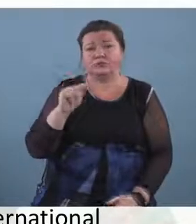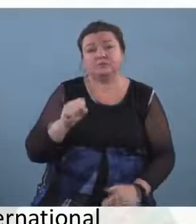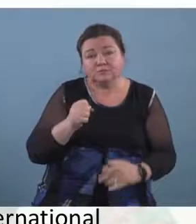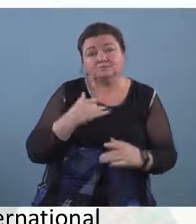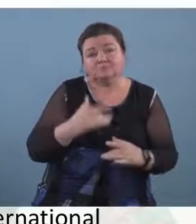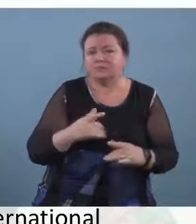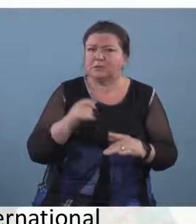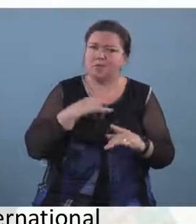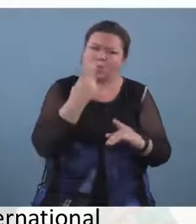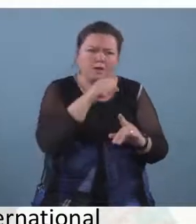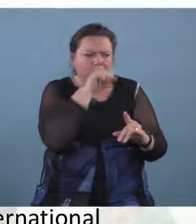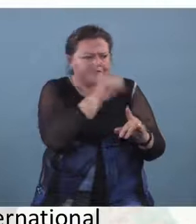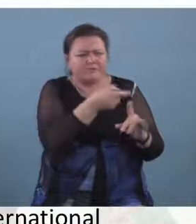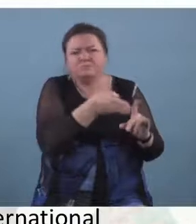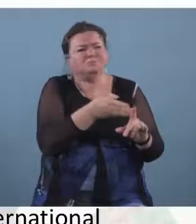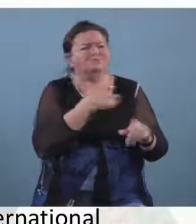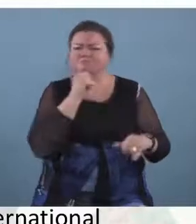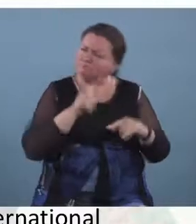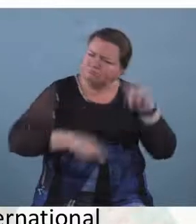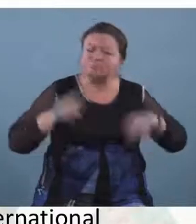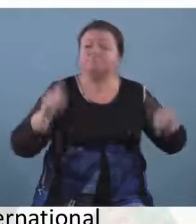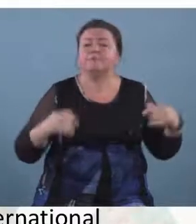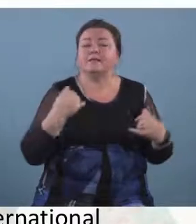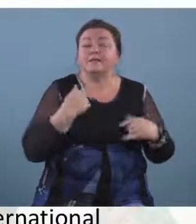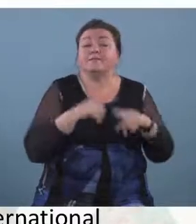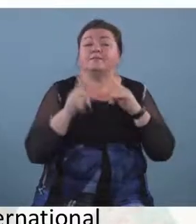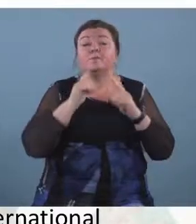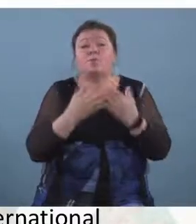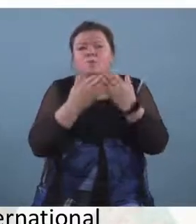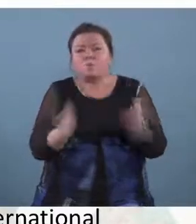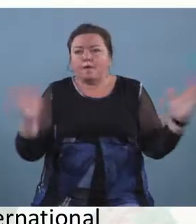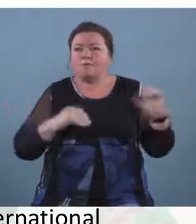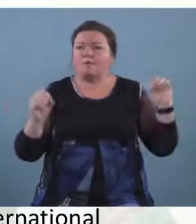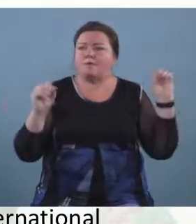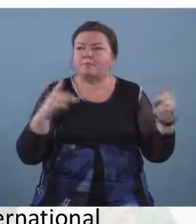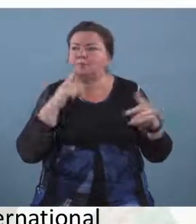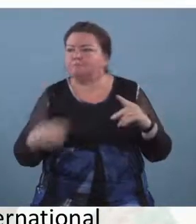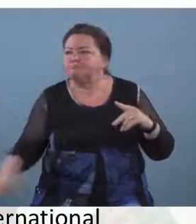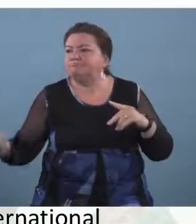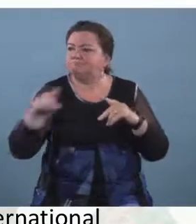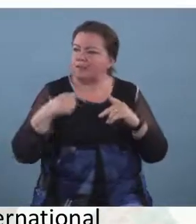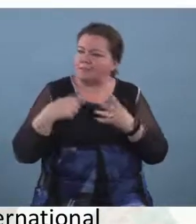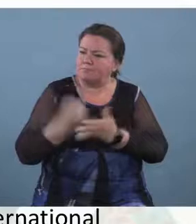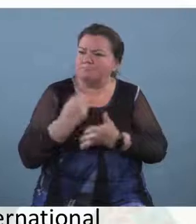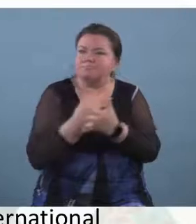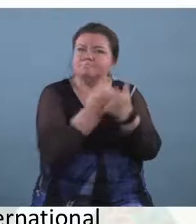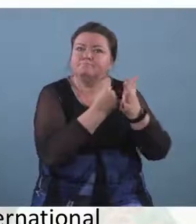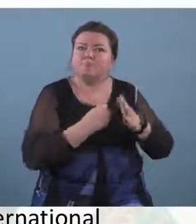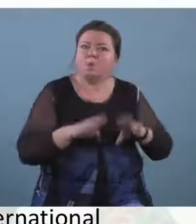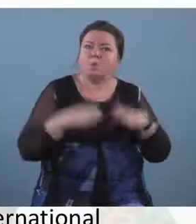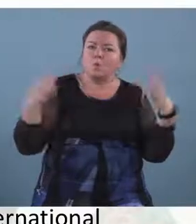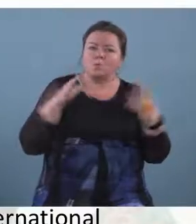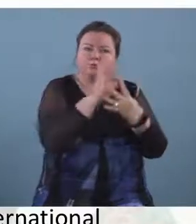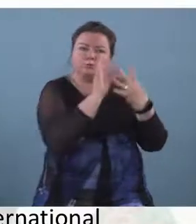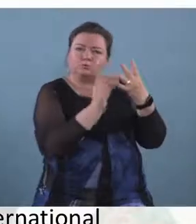instruments at all so we want to widen opportunities and open up choices